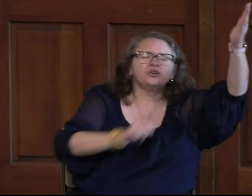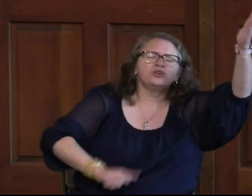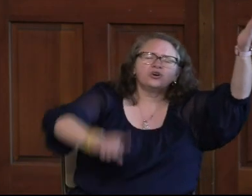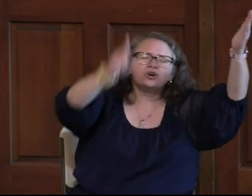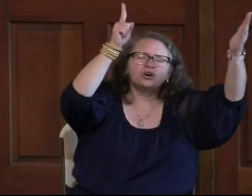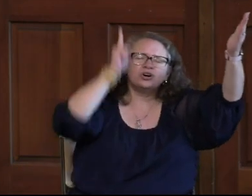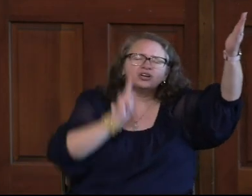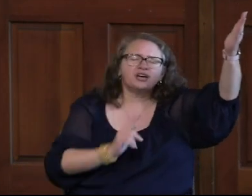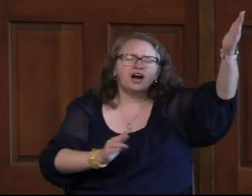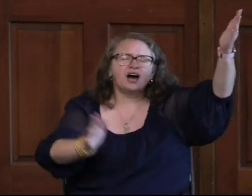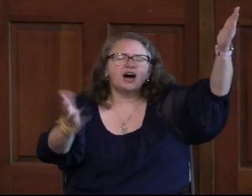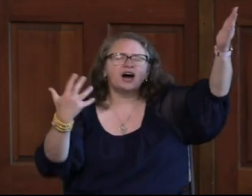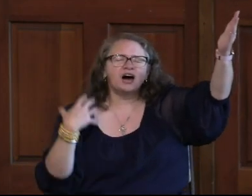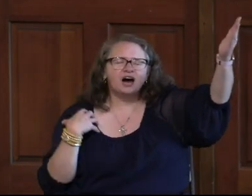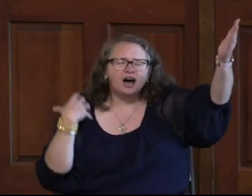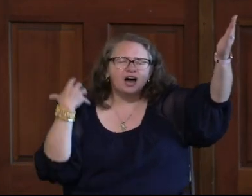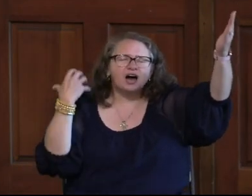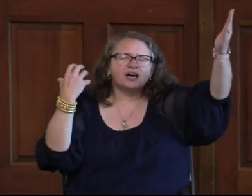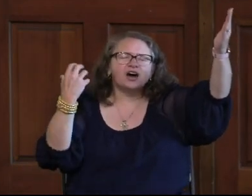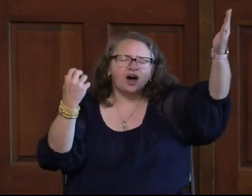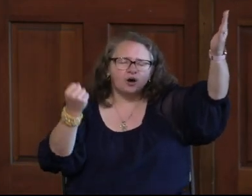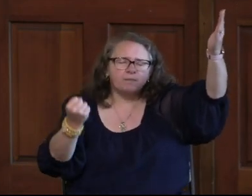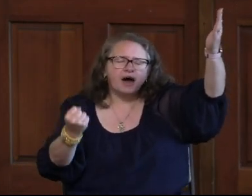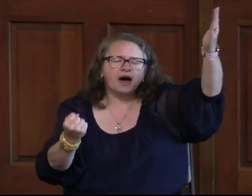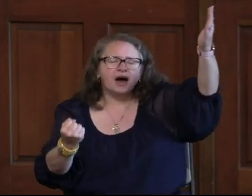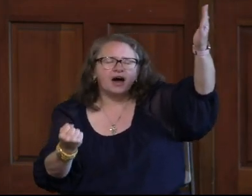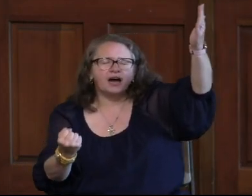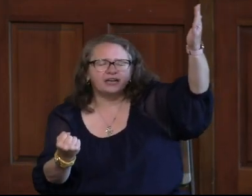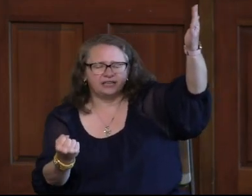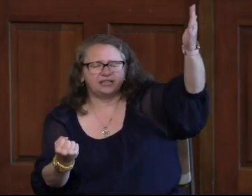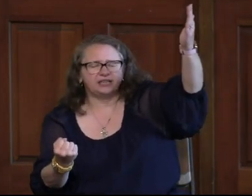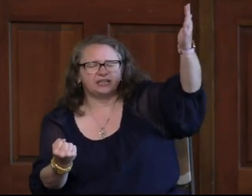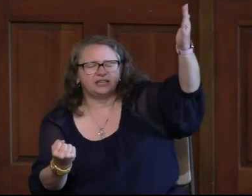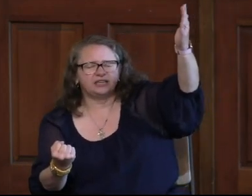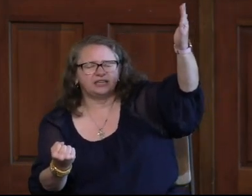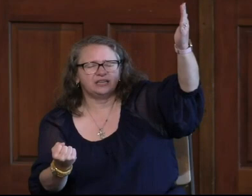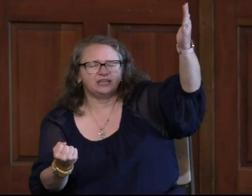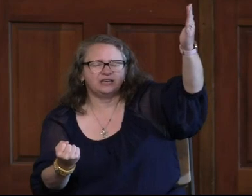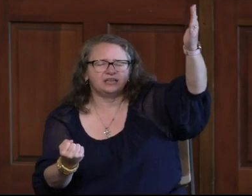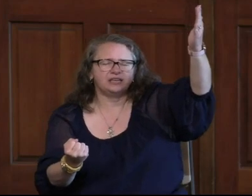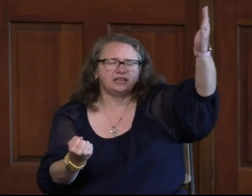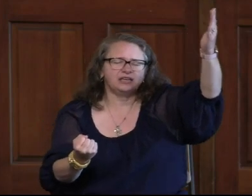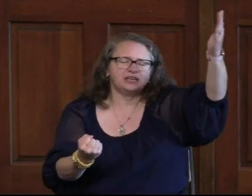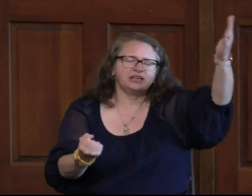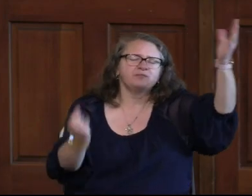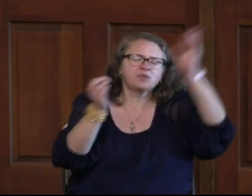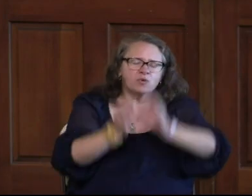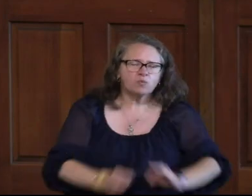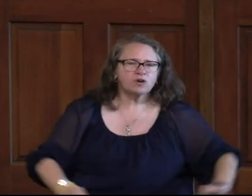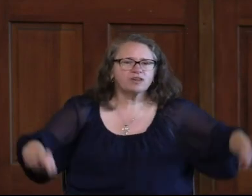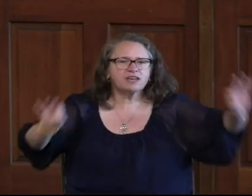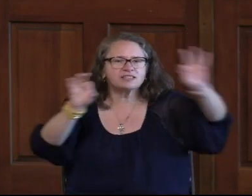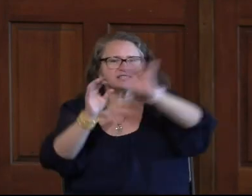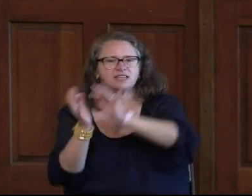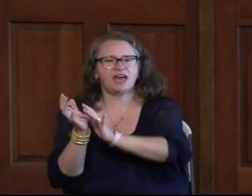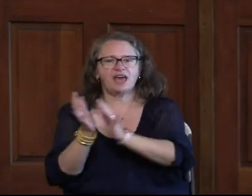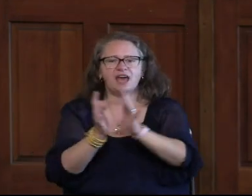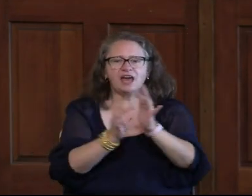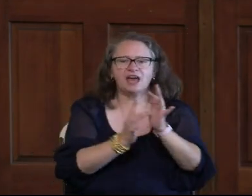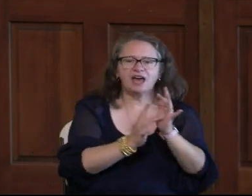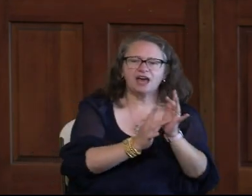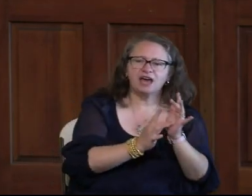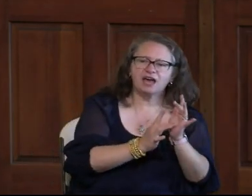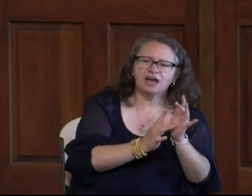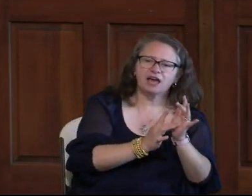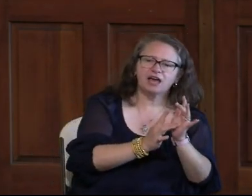for the Lord God Almighty, worthy is the